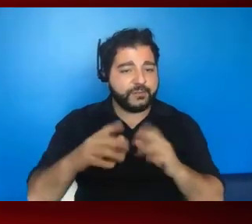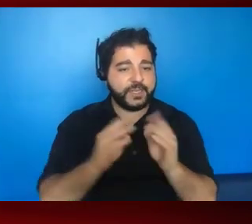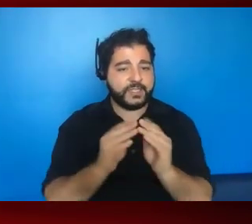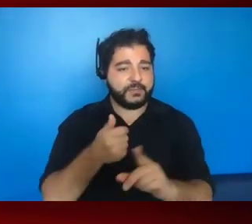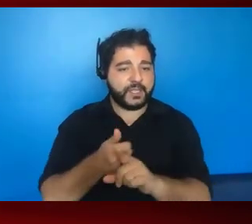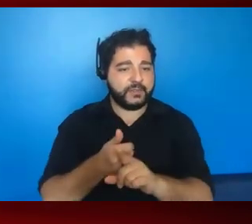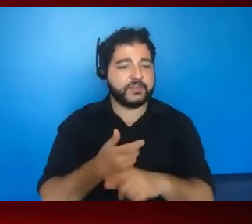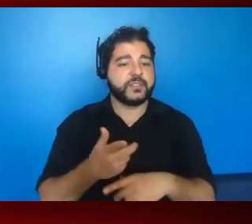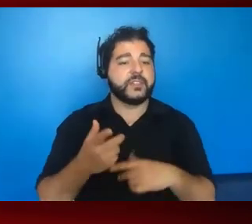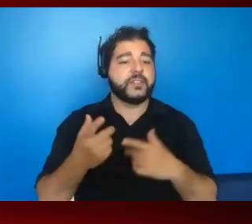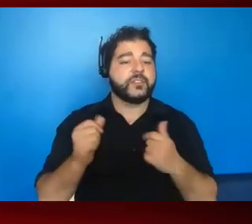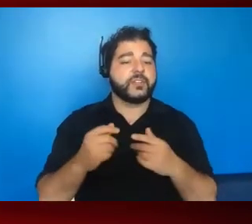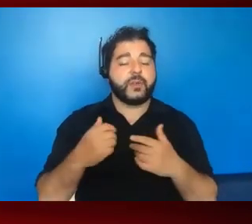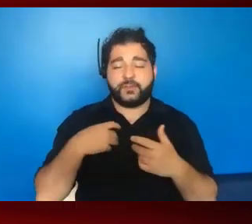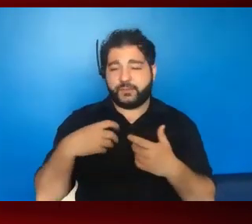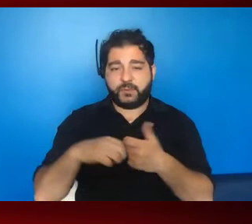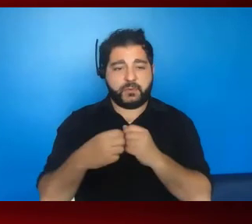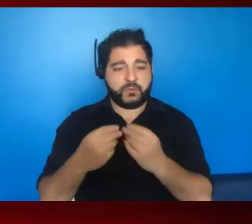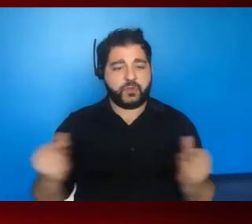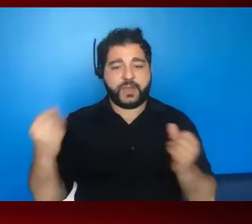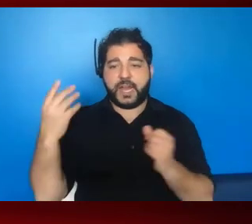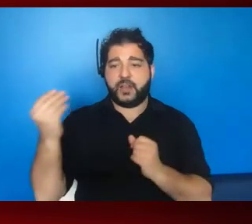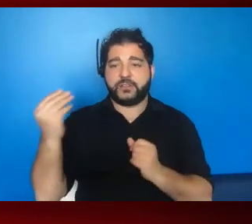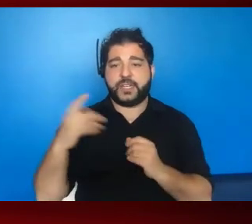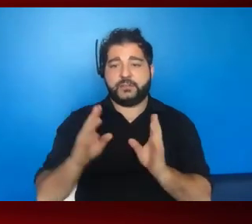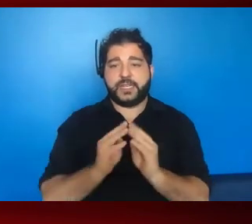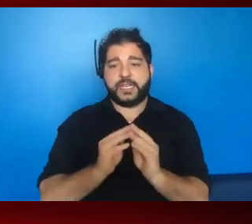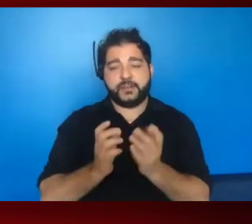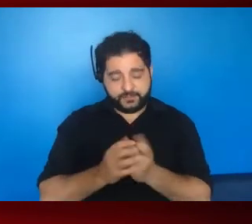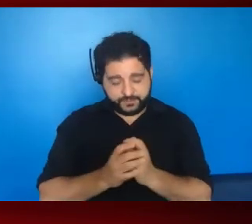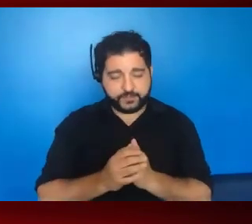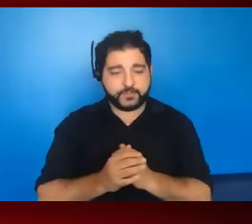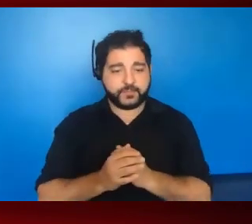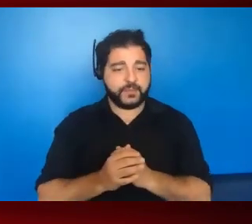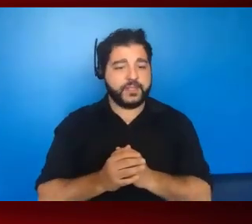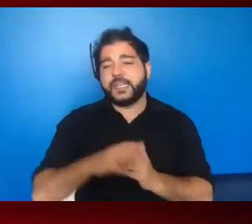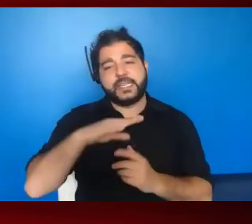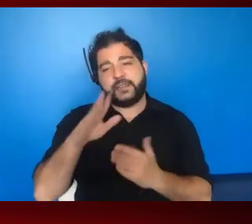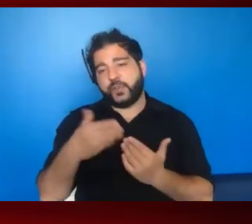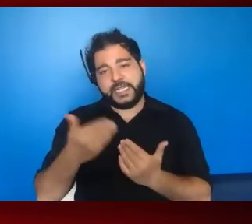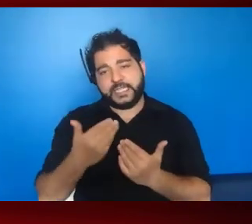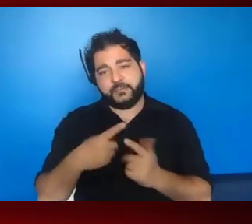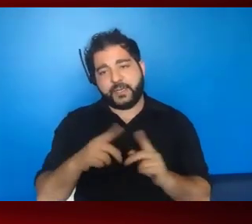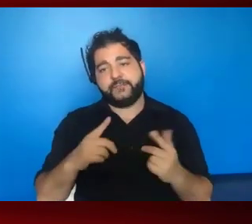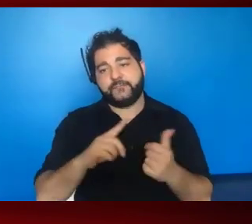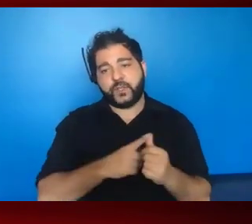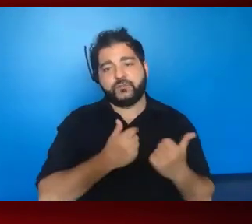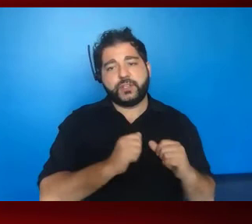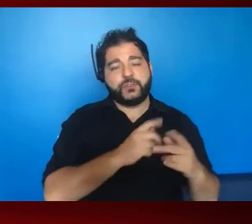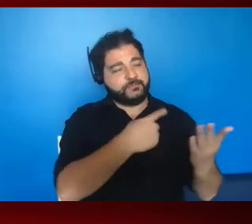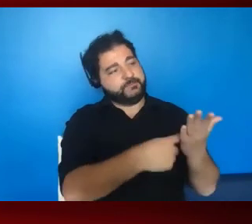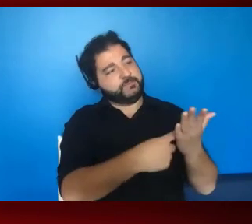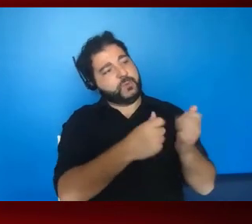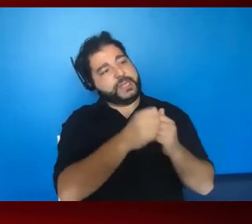Just try to resolve them outside the meeting and that sort of thing, but try, it's never easy, but try to first work it out with the lead